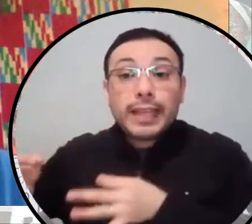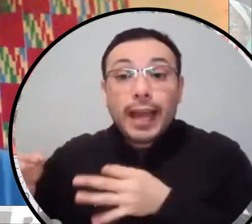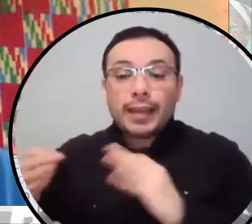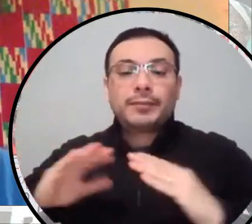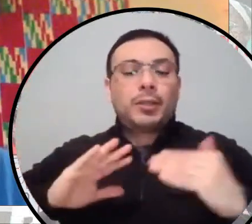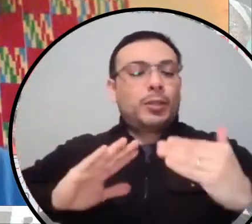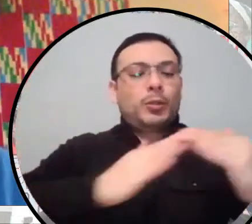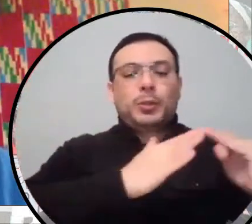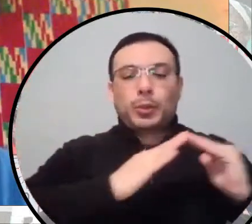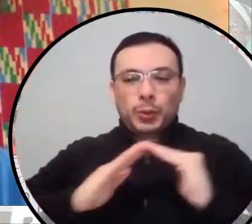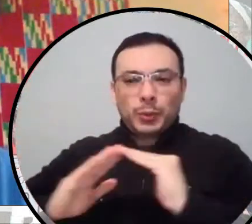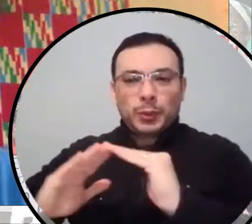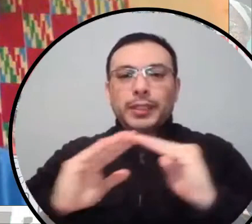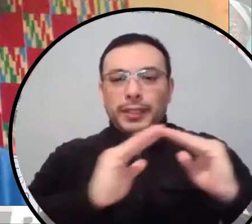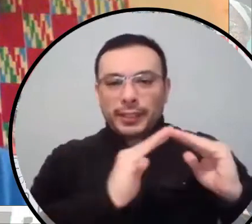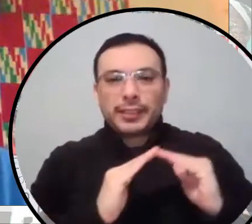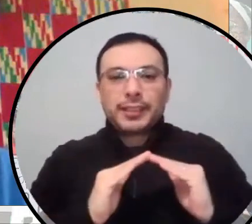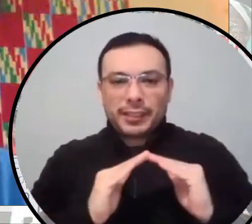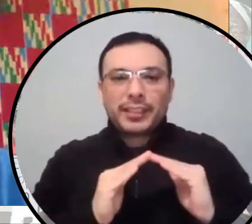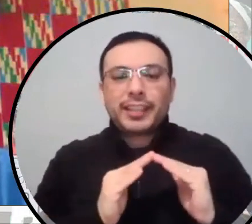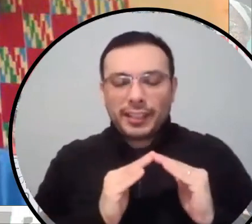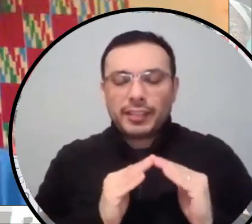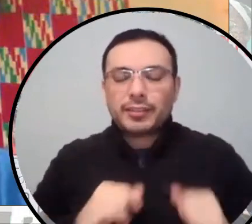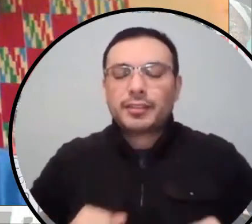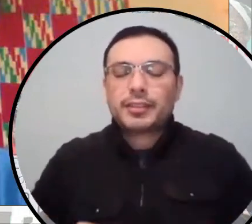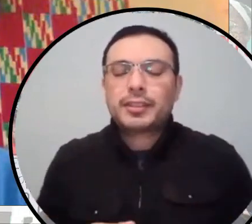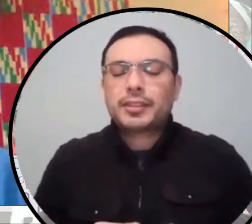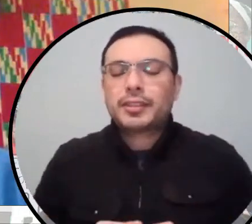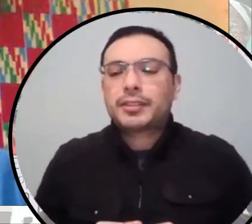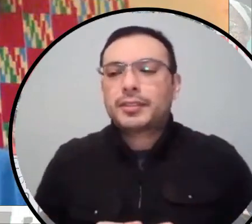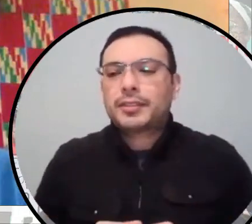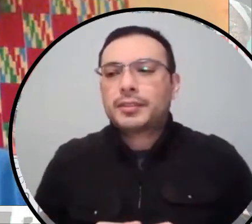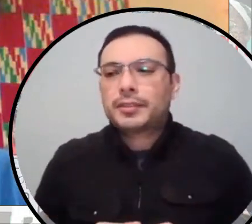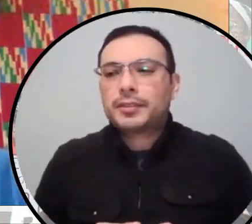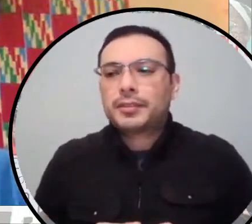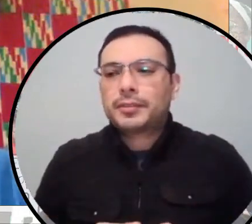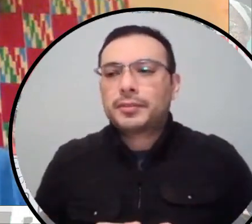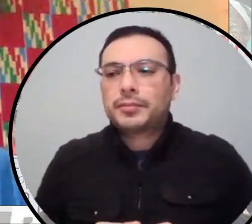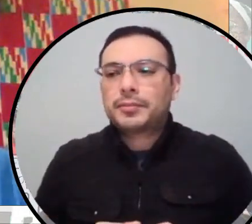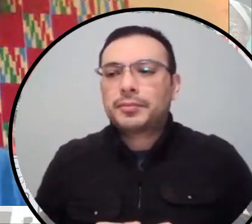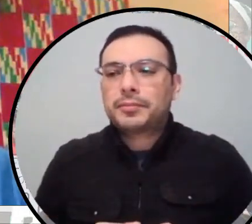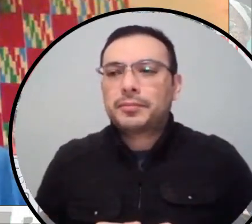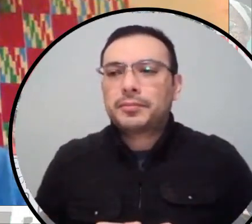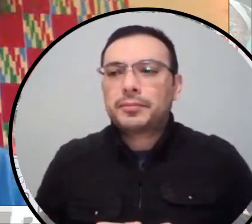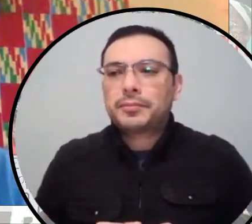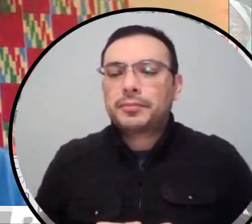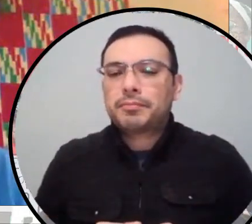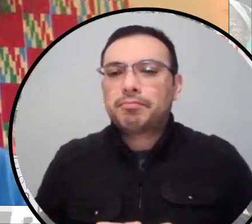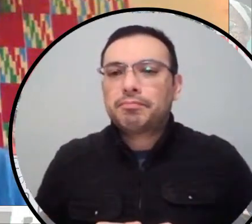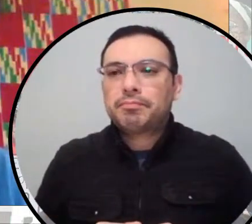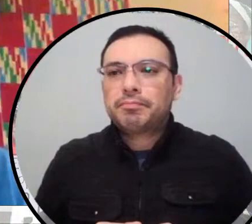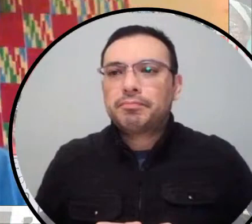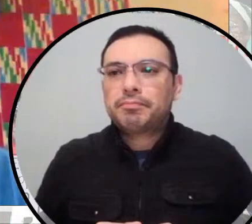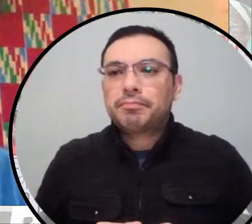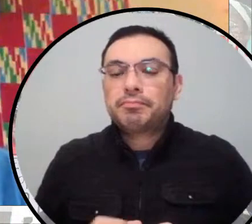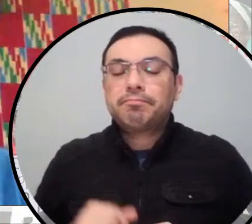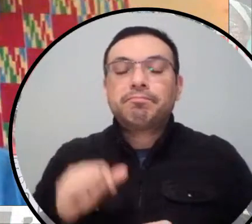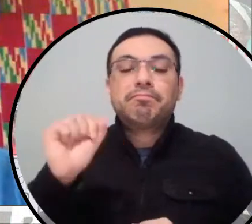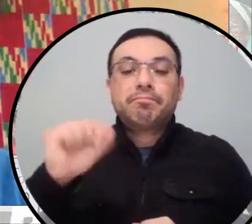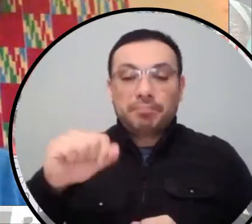that we have. And partly that's because considering the fact that these carceral systems,